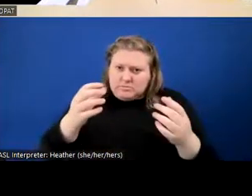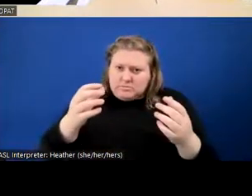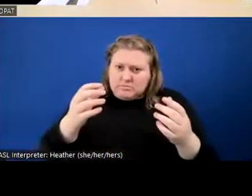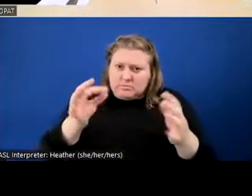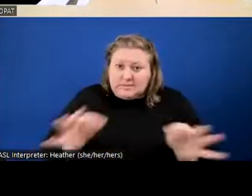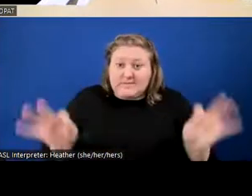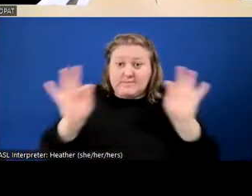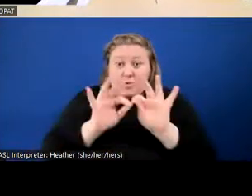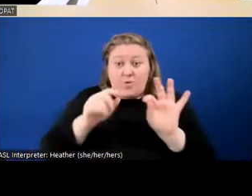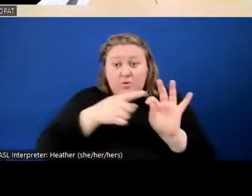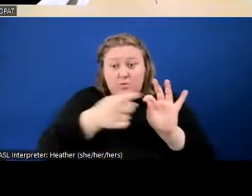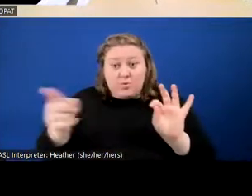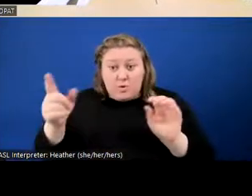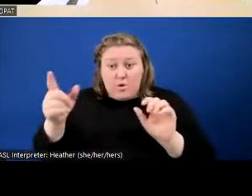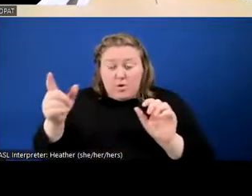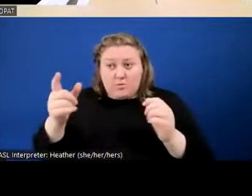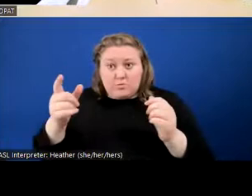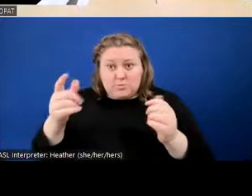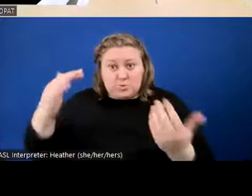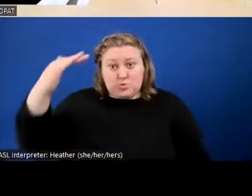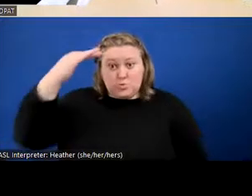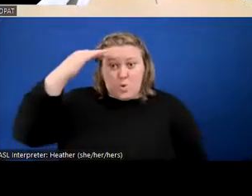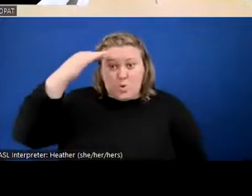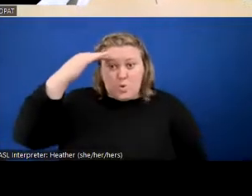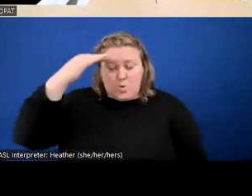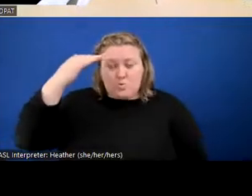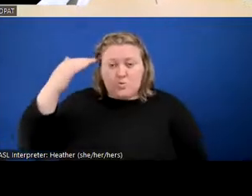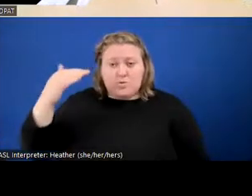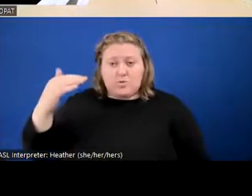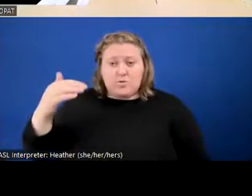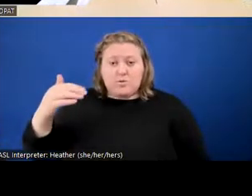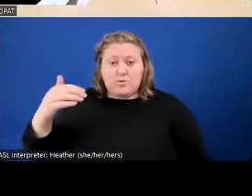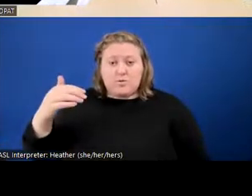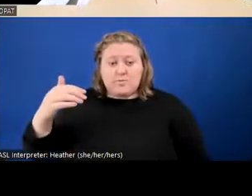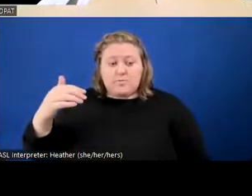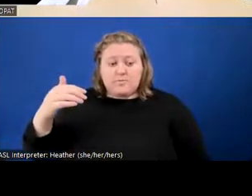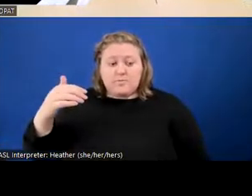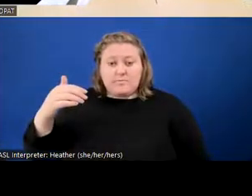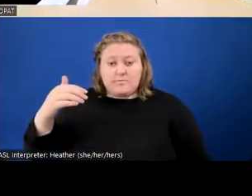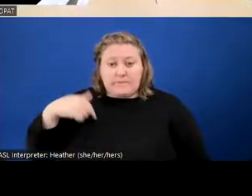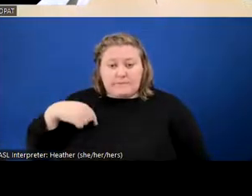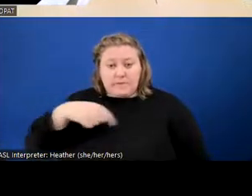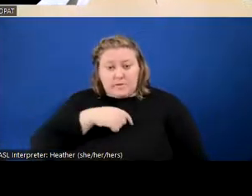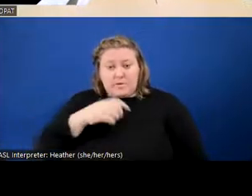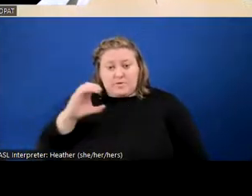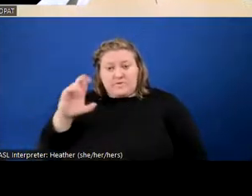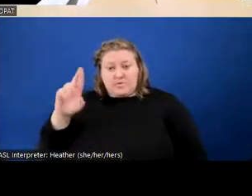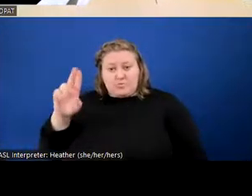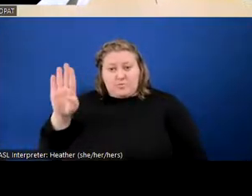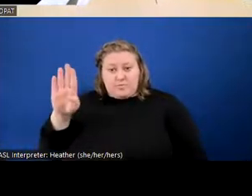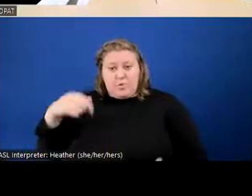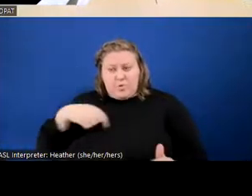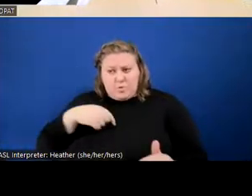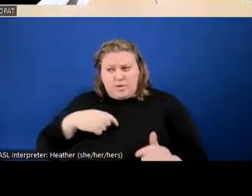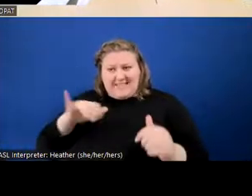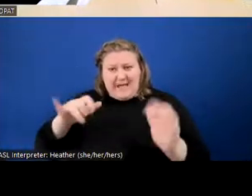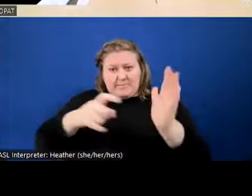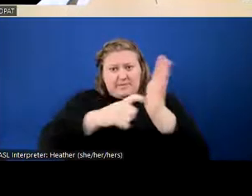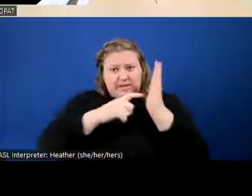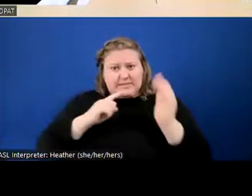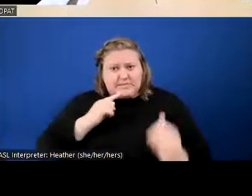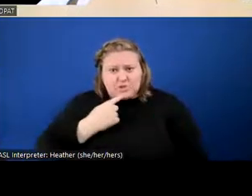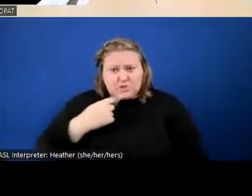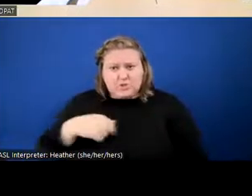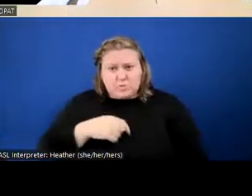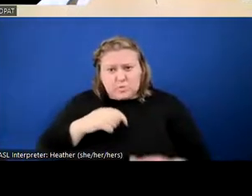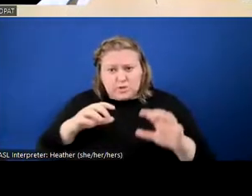listening to know that in the Civilian Review Board, we really do take the mandate seriously. And I